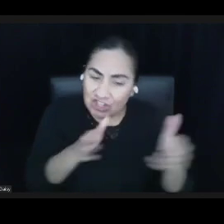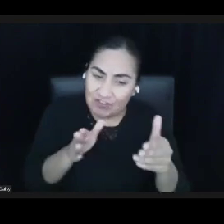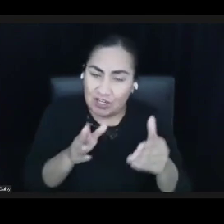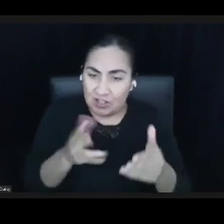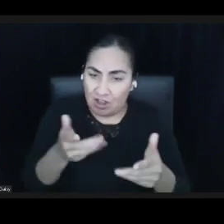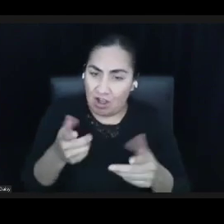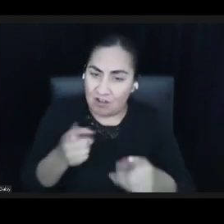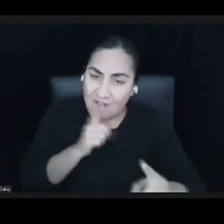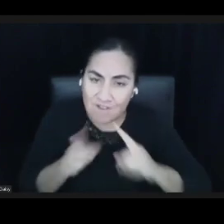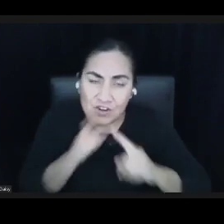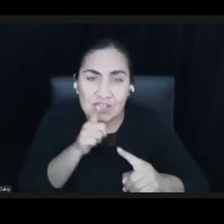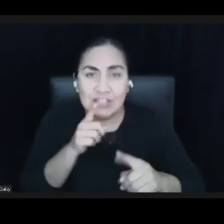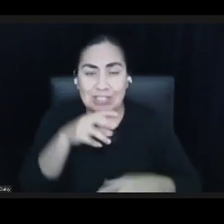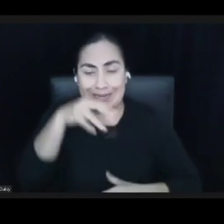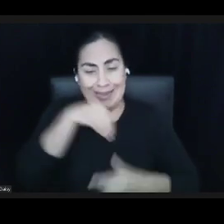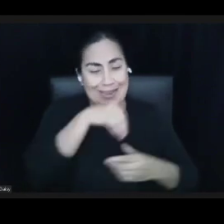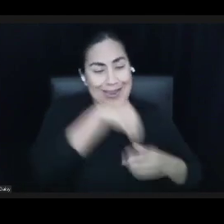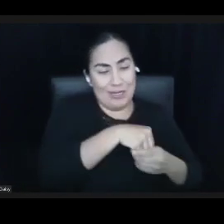externally.